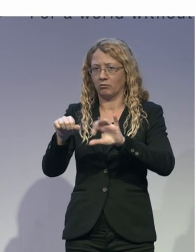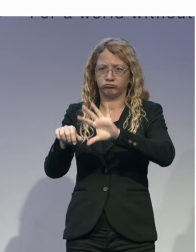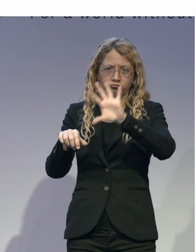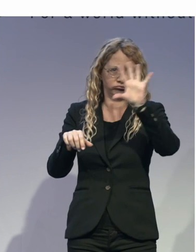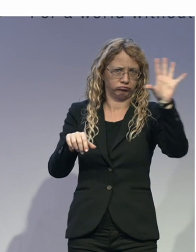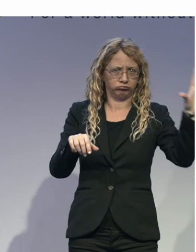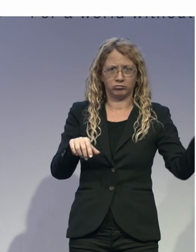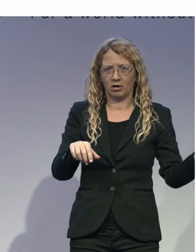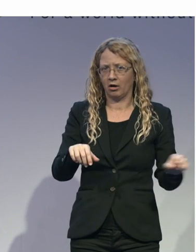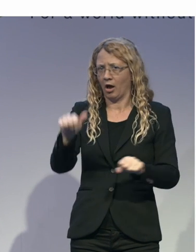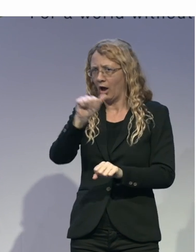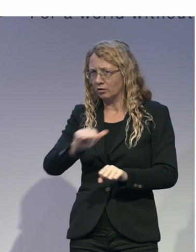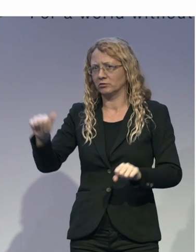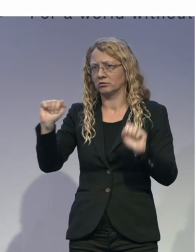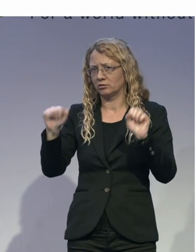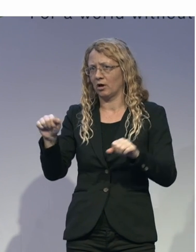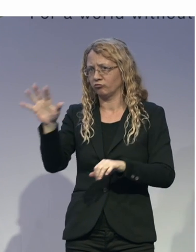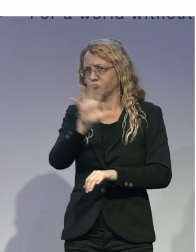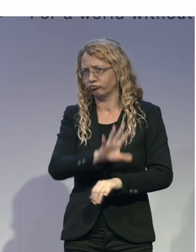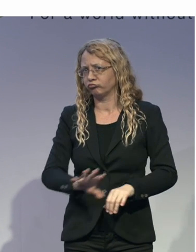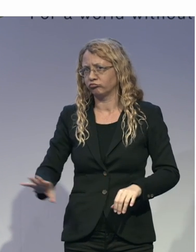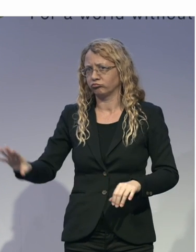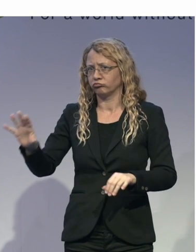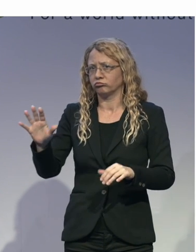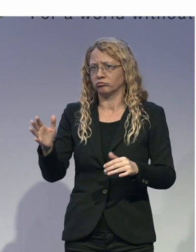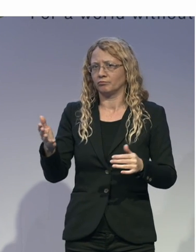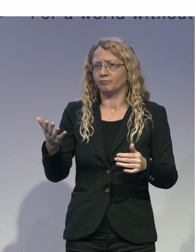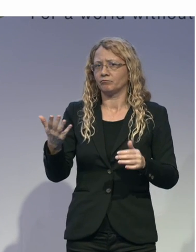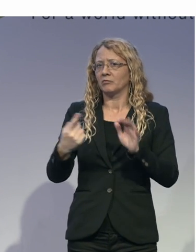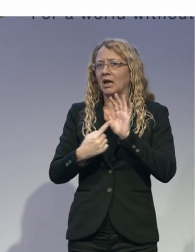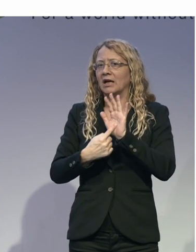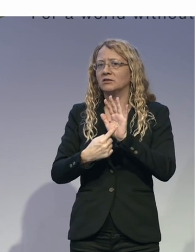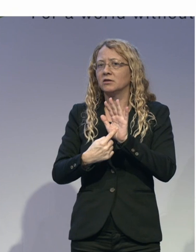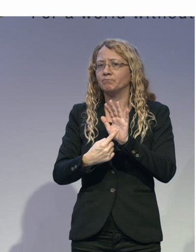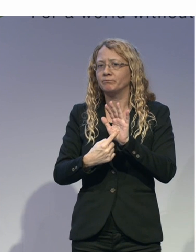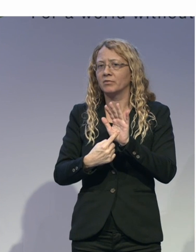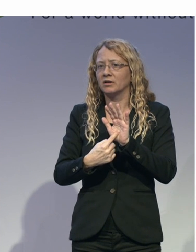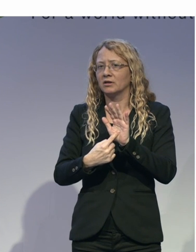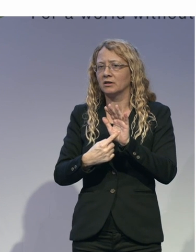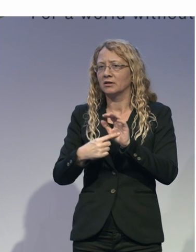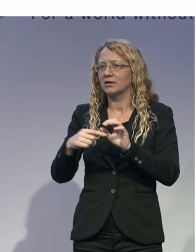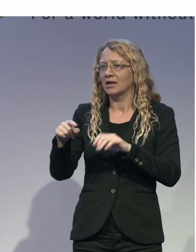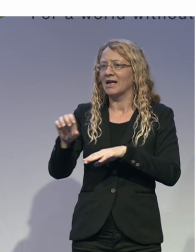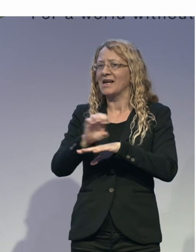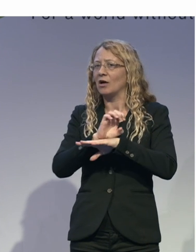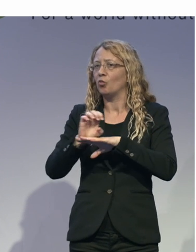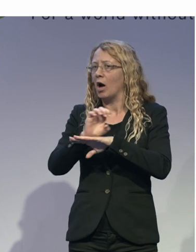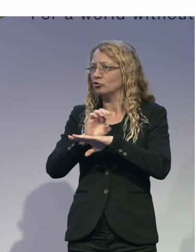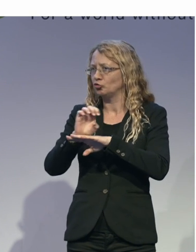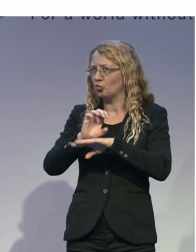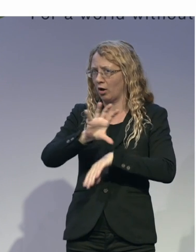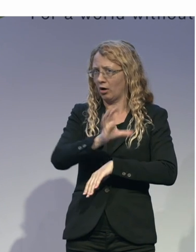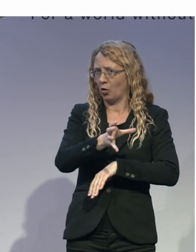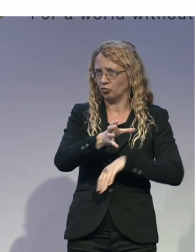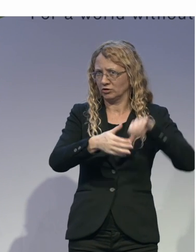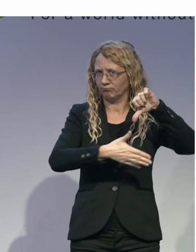countries, including, for example, Ecuador, which is actually testing it.